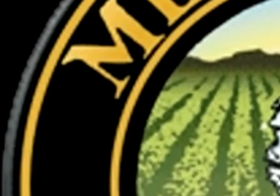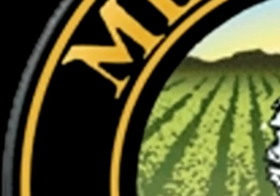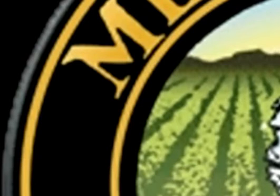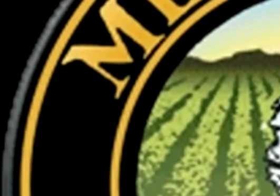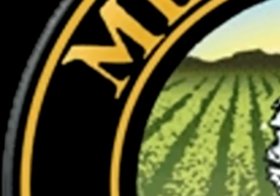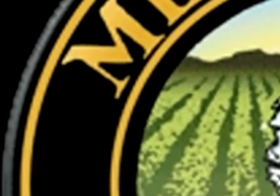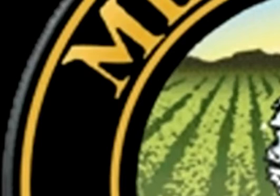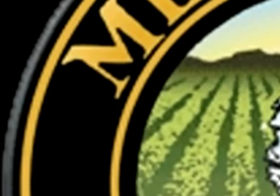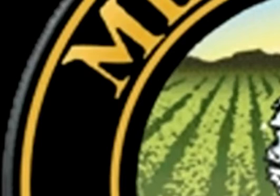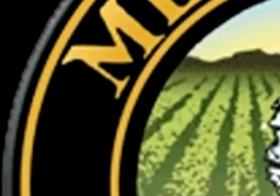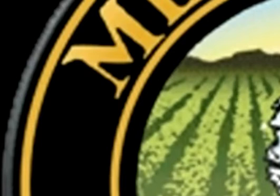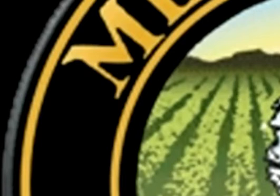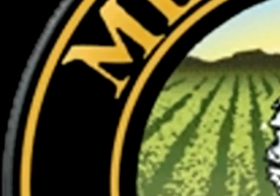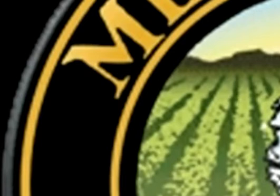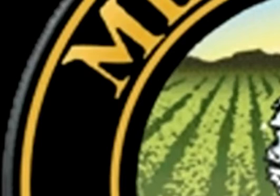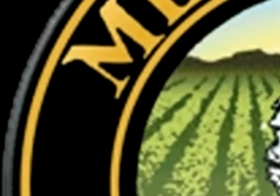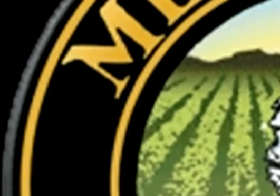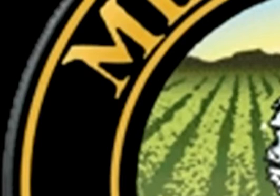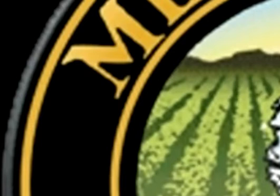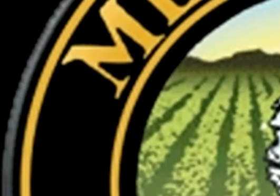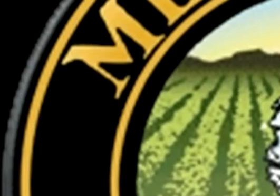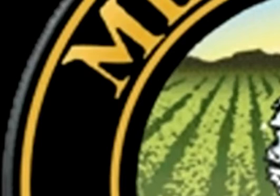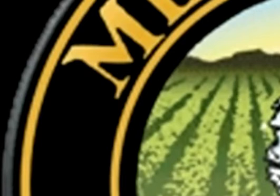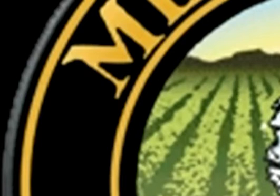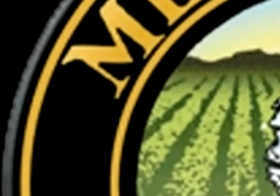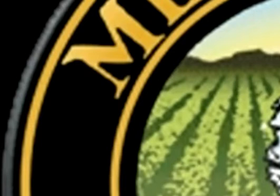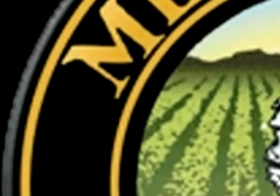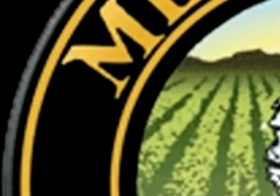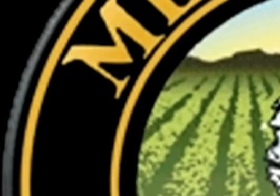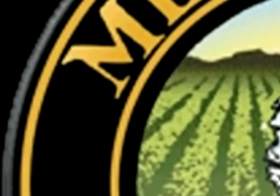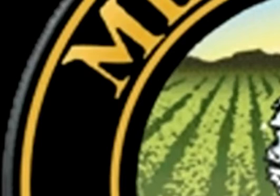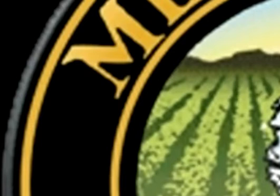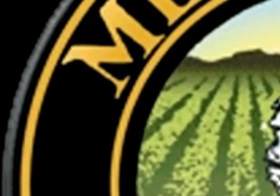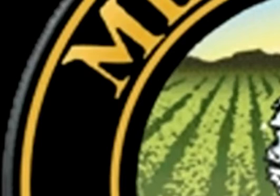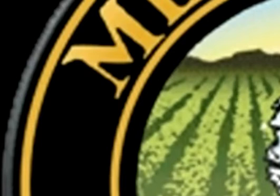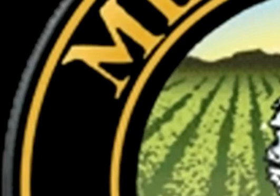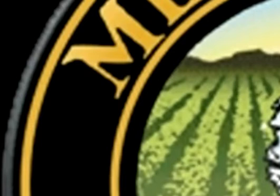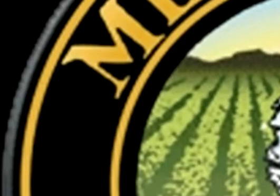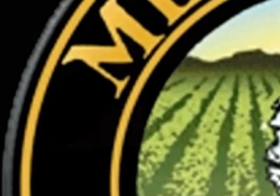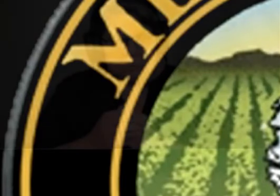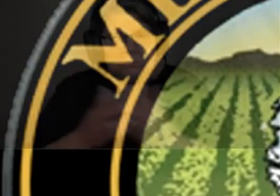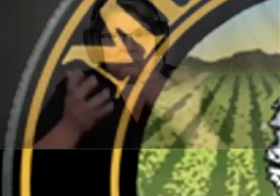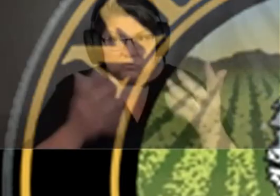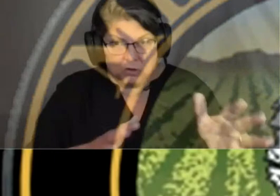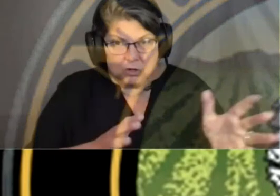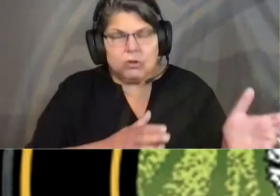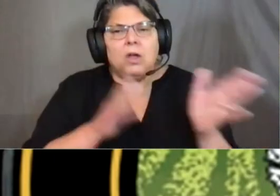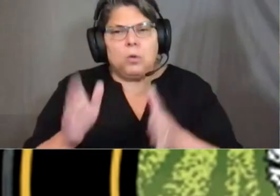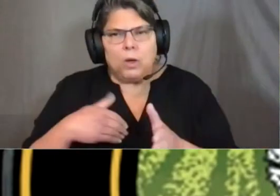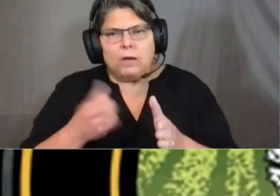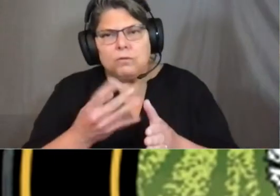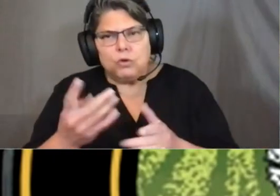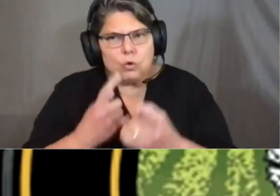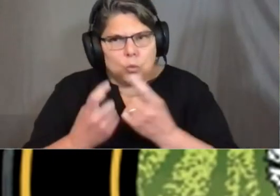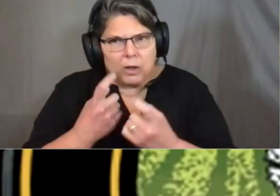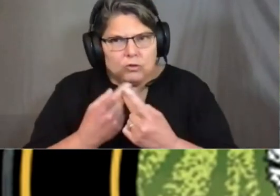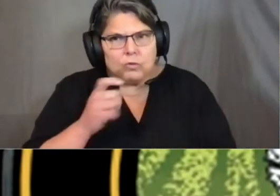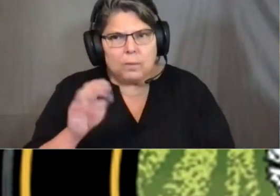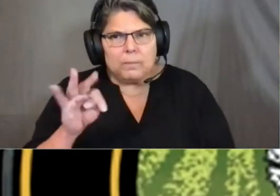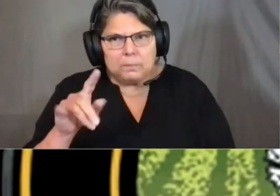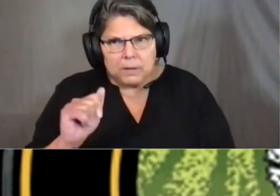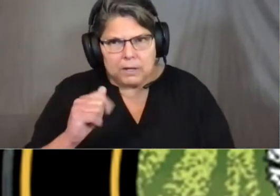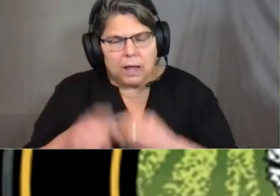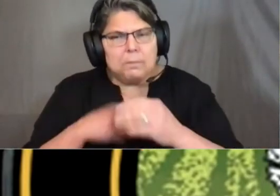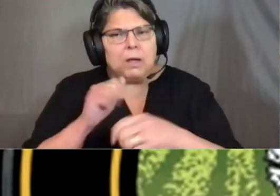will give an update to the COVID-19 status for the county. After that, we'll open it up to take a few questions from the media concerning the COVID-19